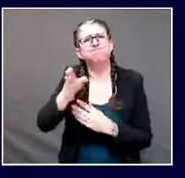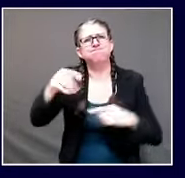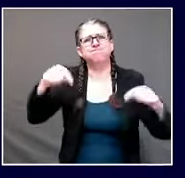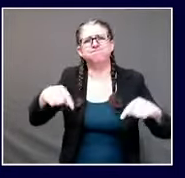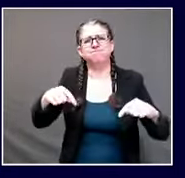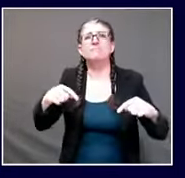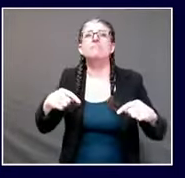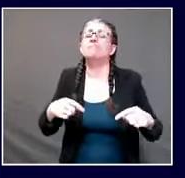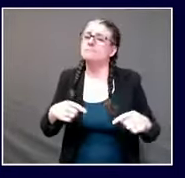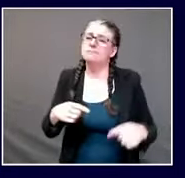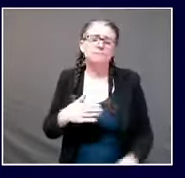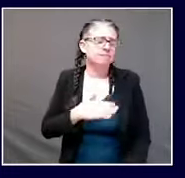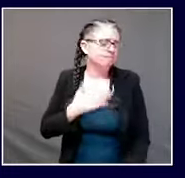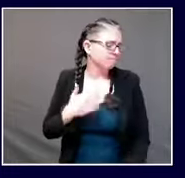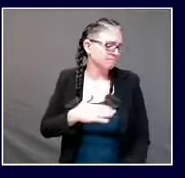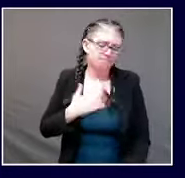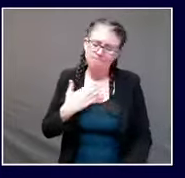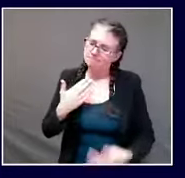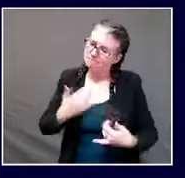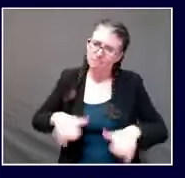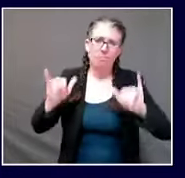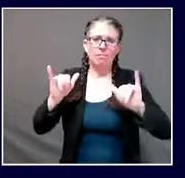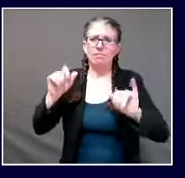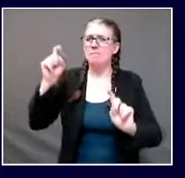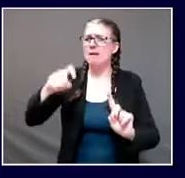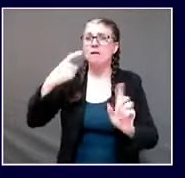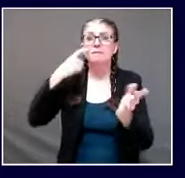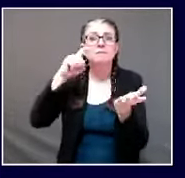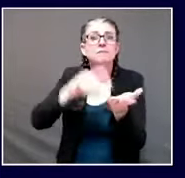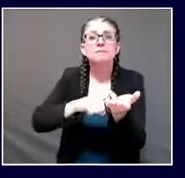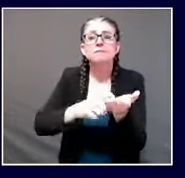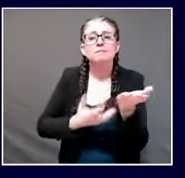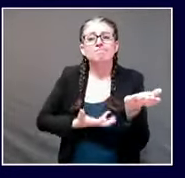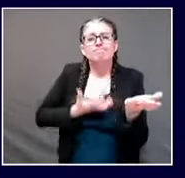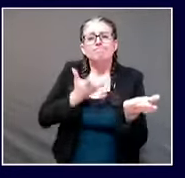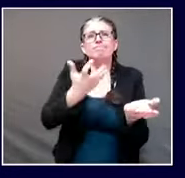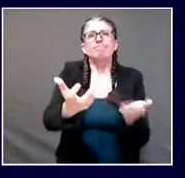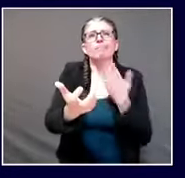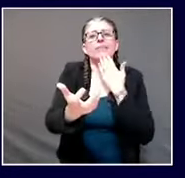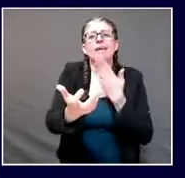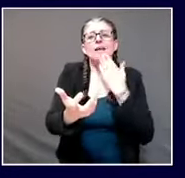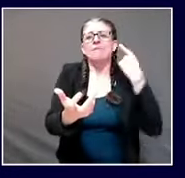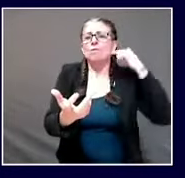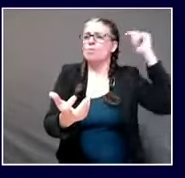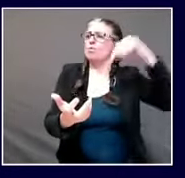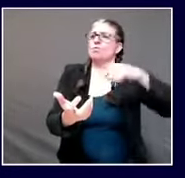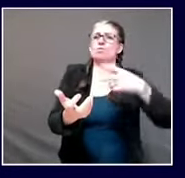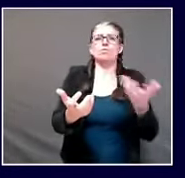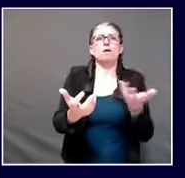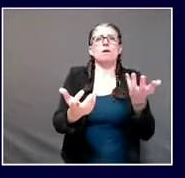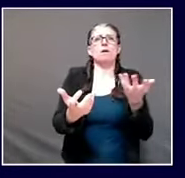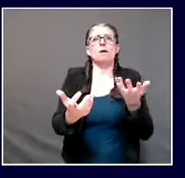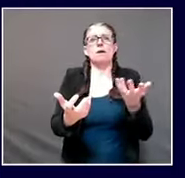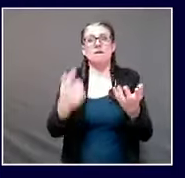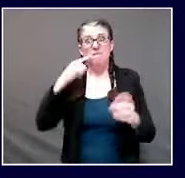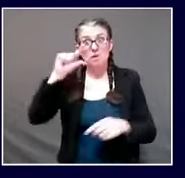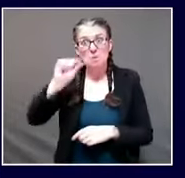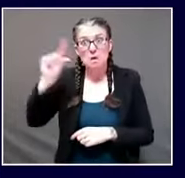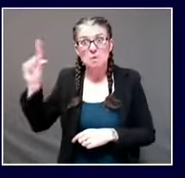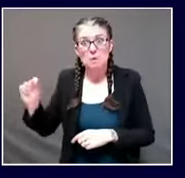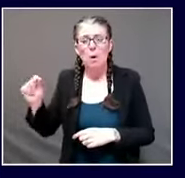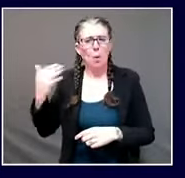There is much to be thankful for. In a year that has been so trying for so many, we've also seen kindness,